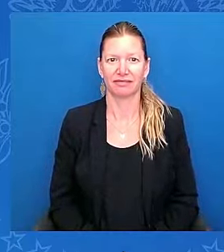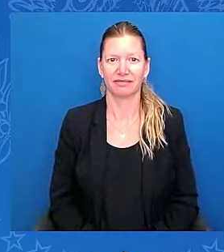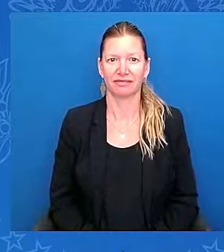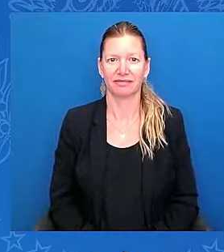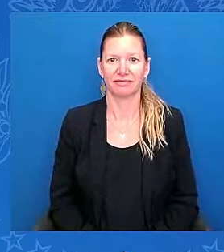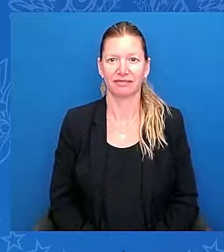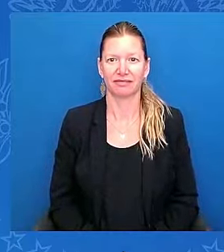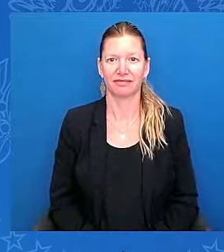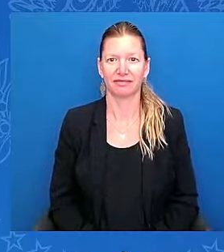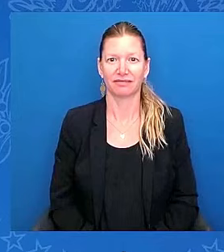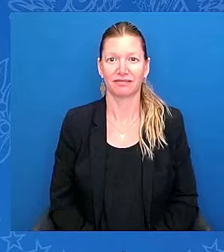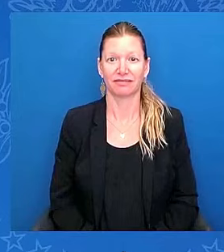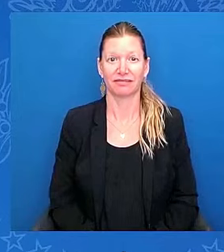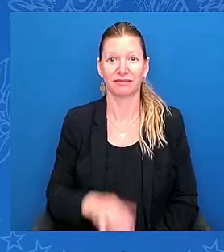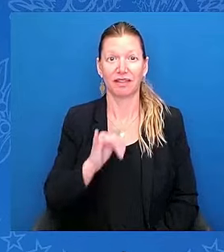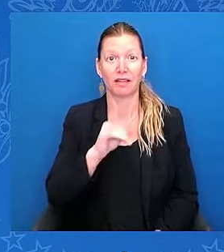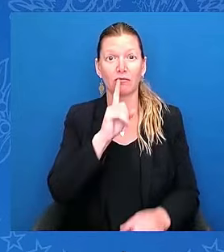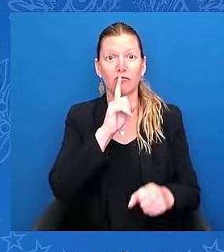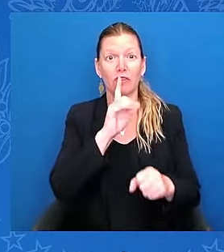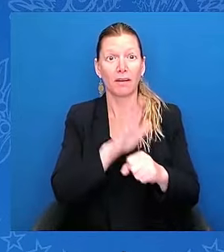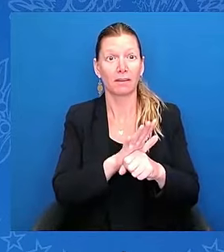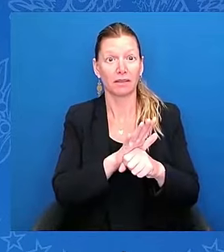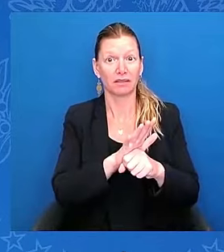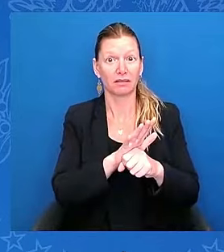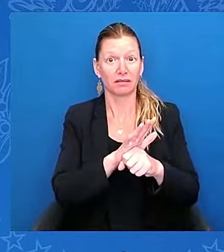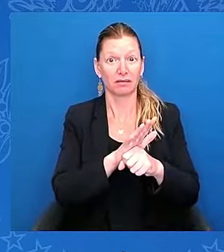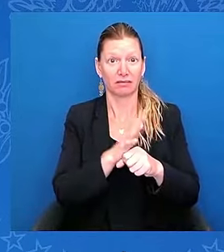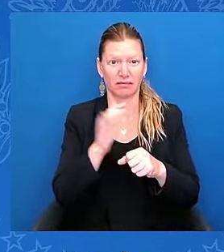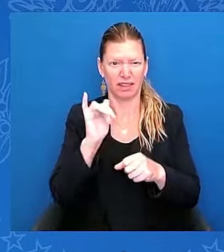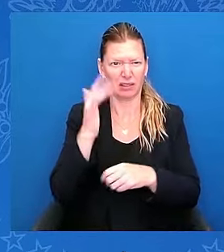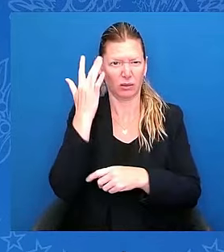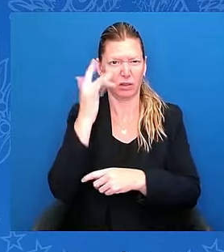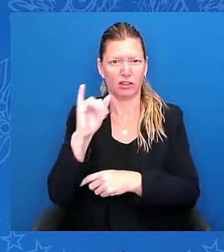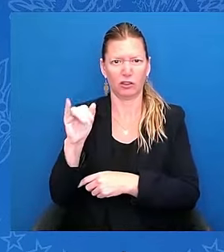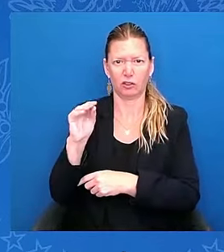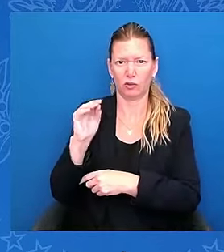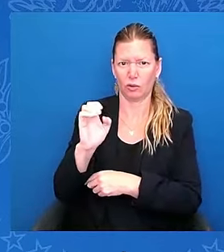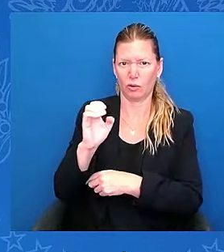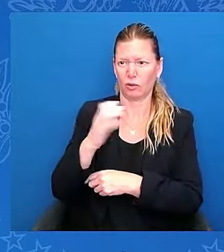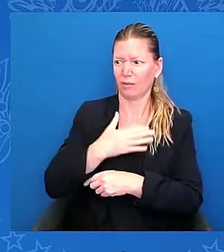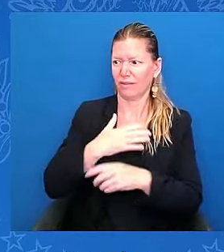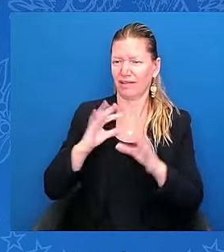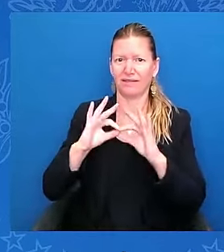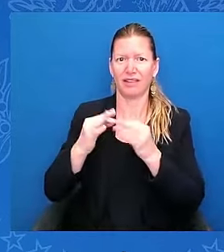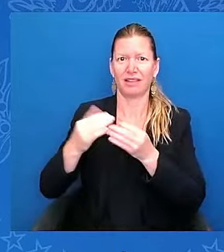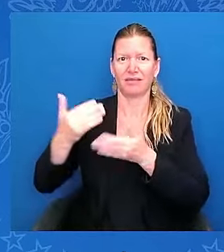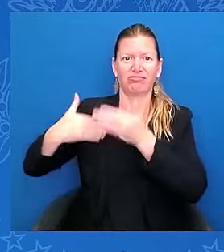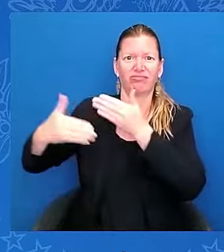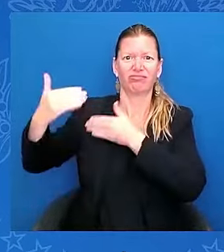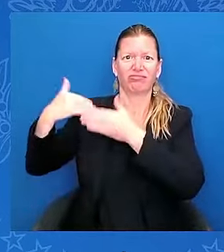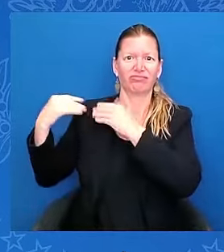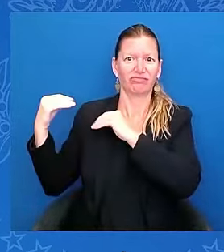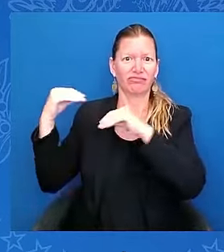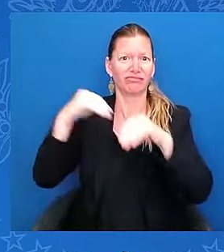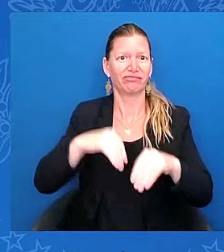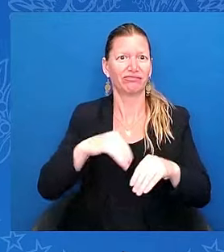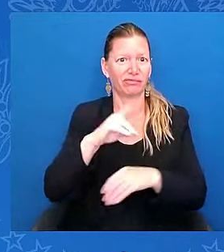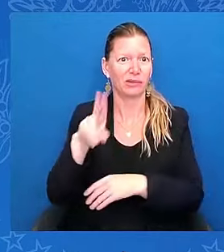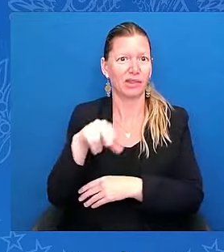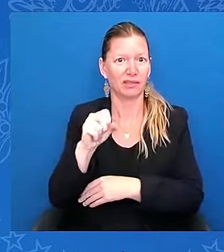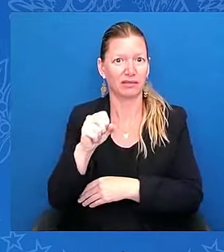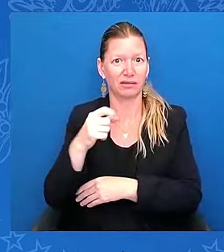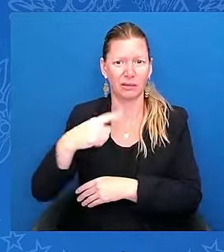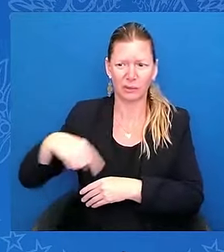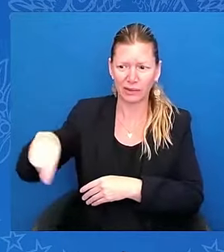drew Joe's and my ancestors to the United States. That we are a nation defined not by language or